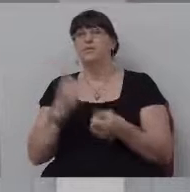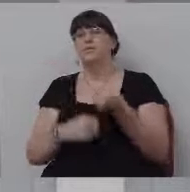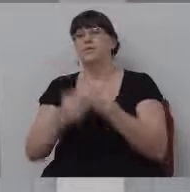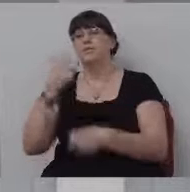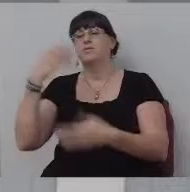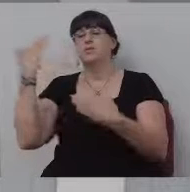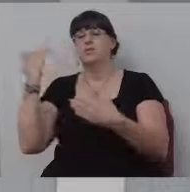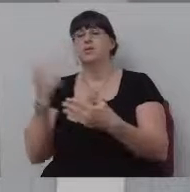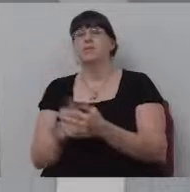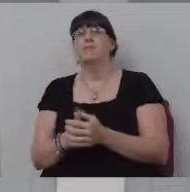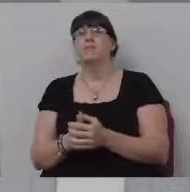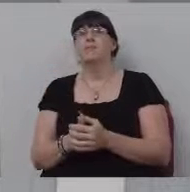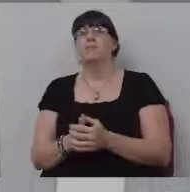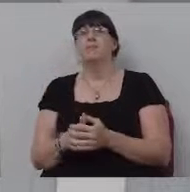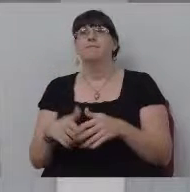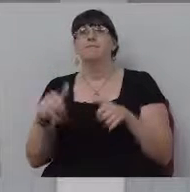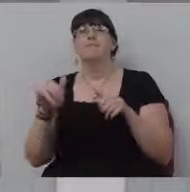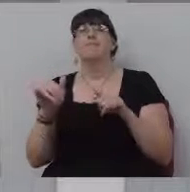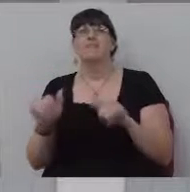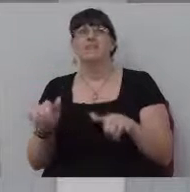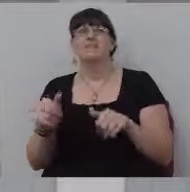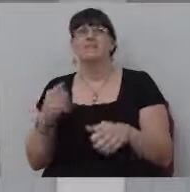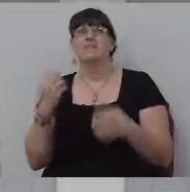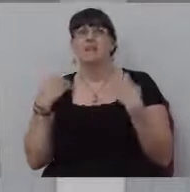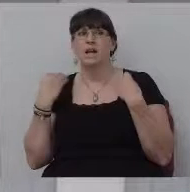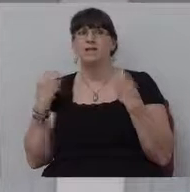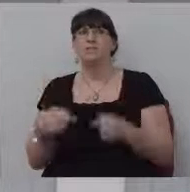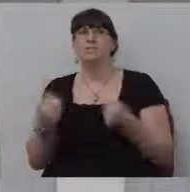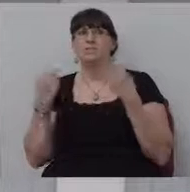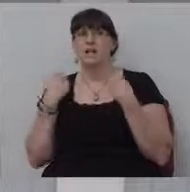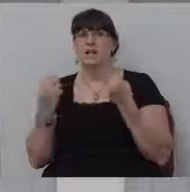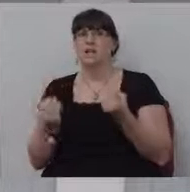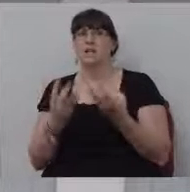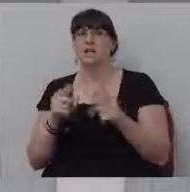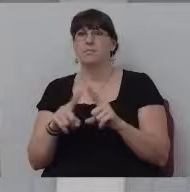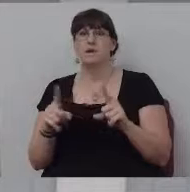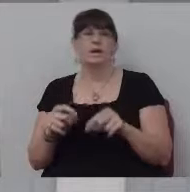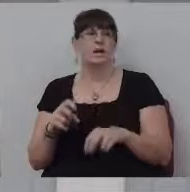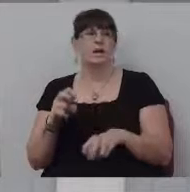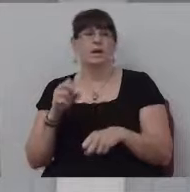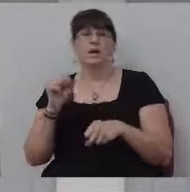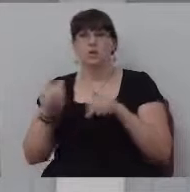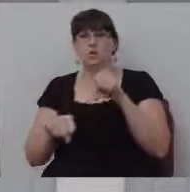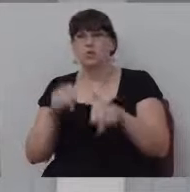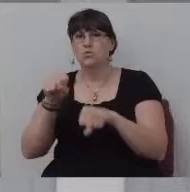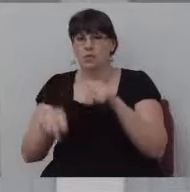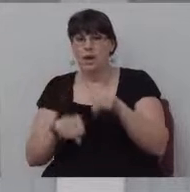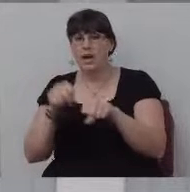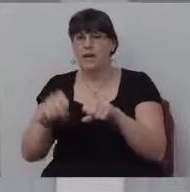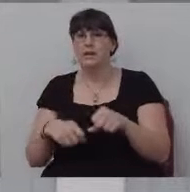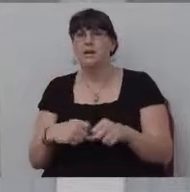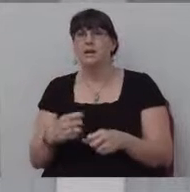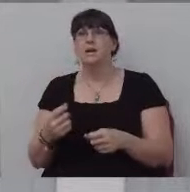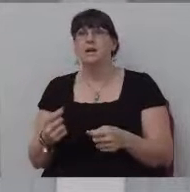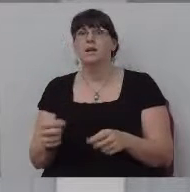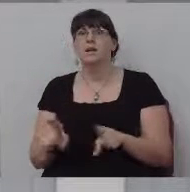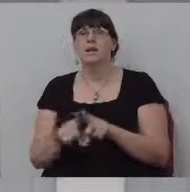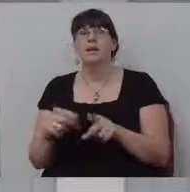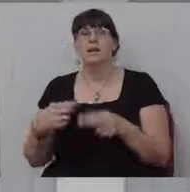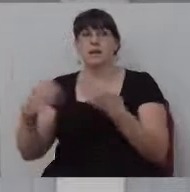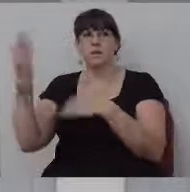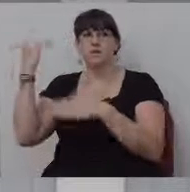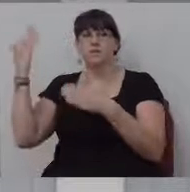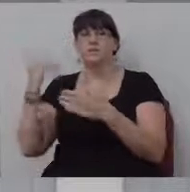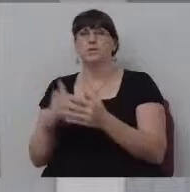I'm, I'm, I, I, don't, I still exercise all the time. I'm trying to justify this, but I, I don't ride the bike as much as I used to, not for a number of reasons. I don't ride my